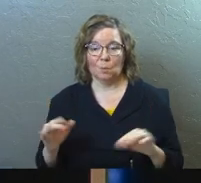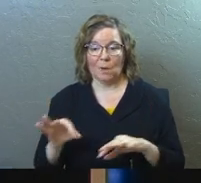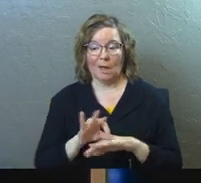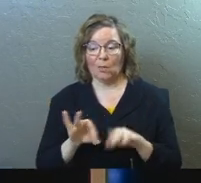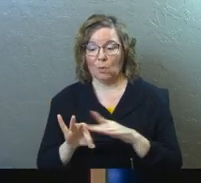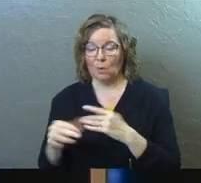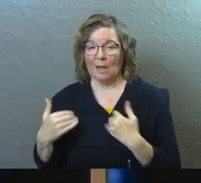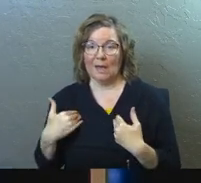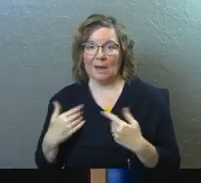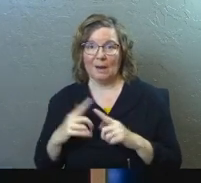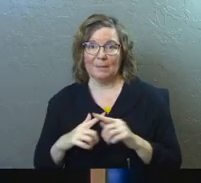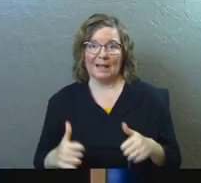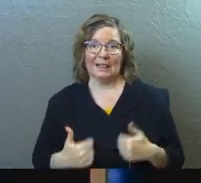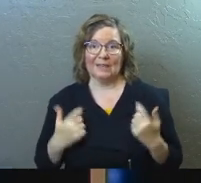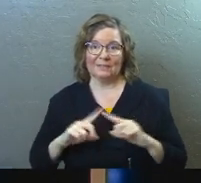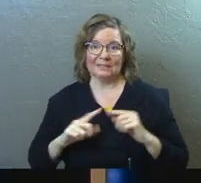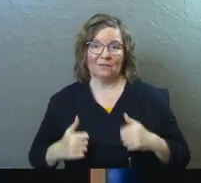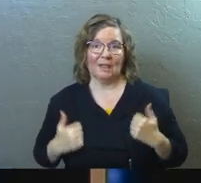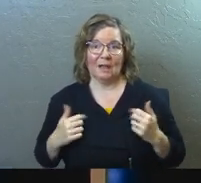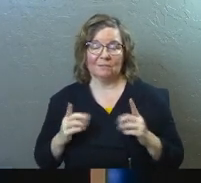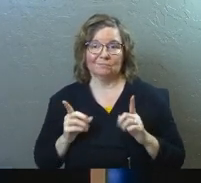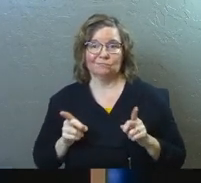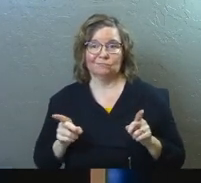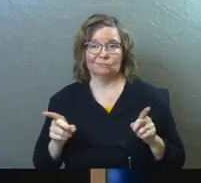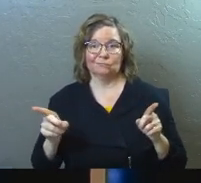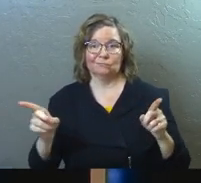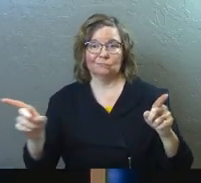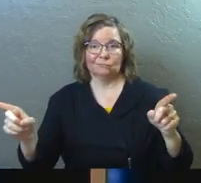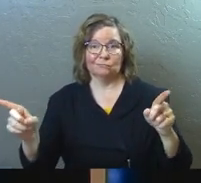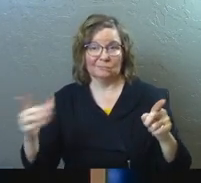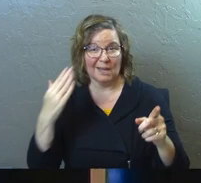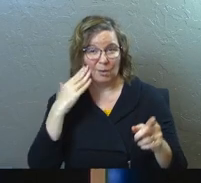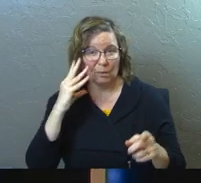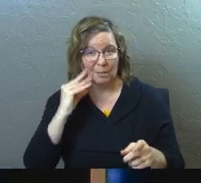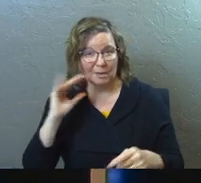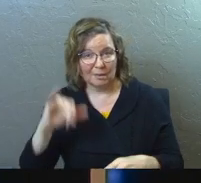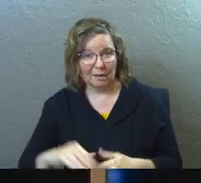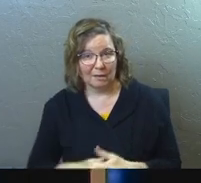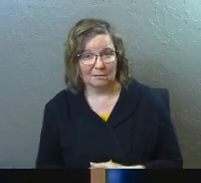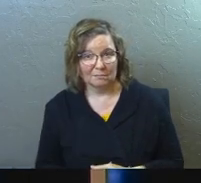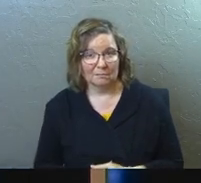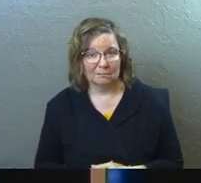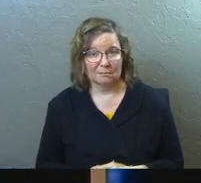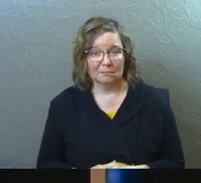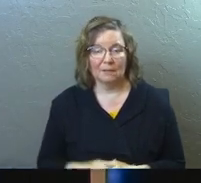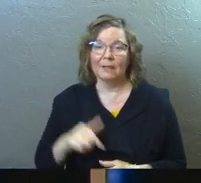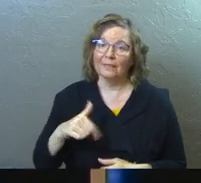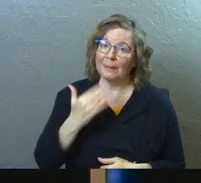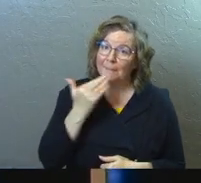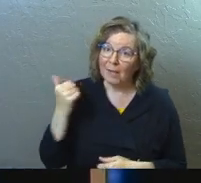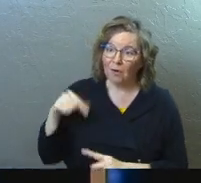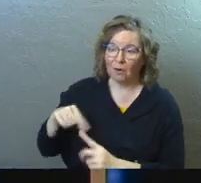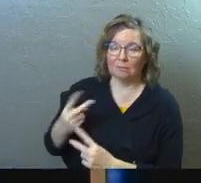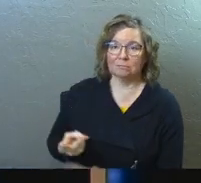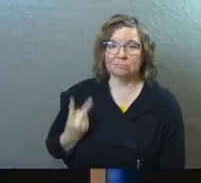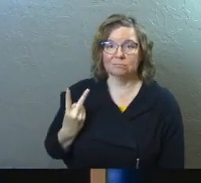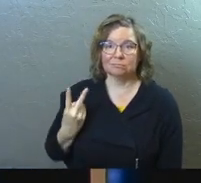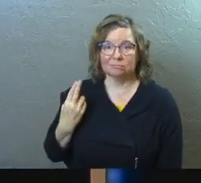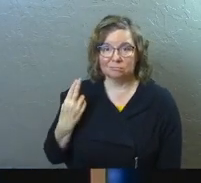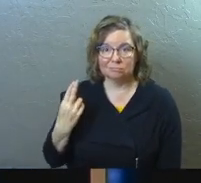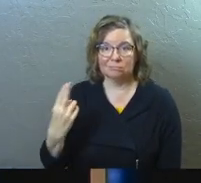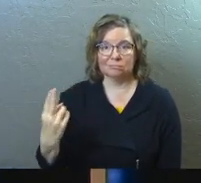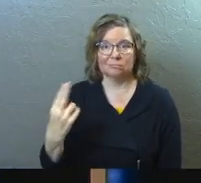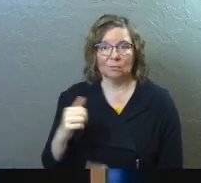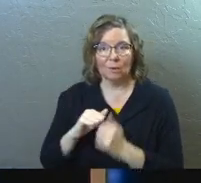rings, but we were living different lives. I know you've been there. This is better. Do